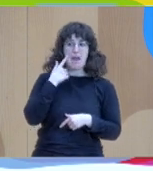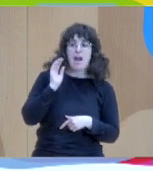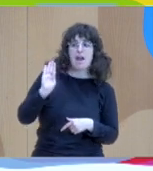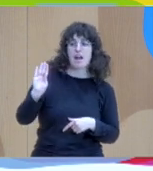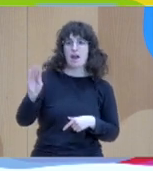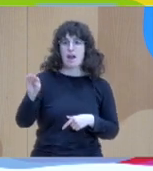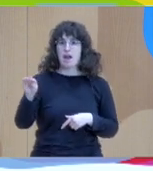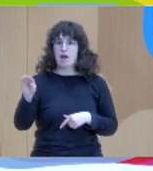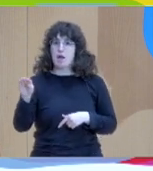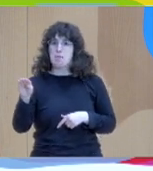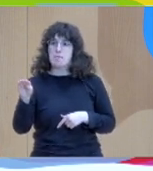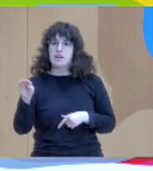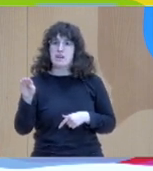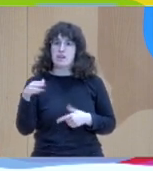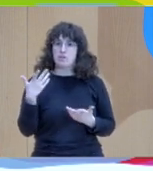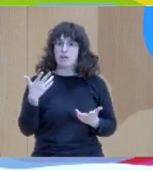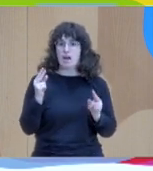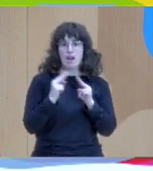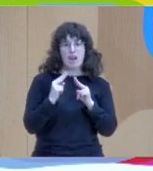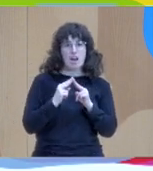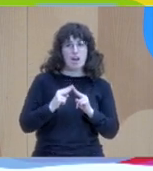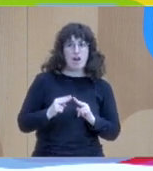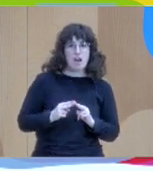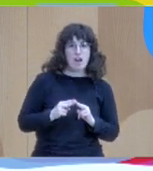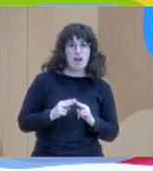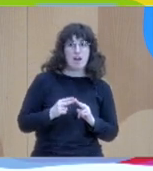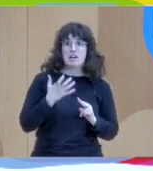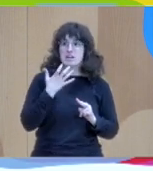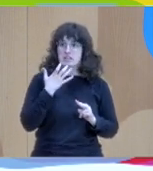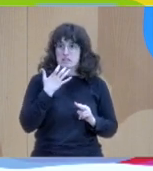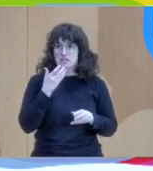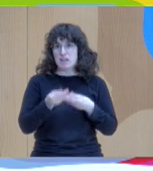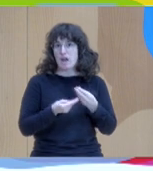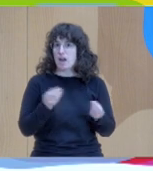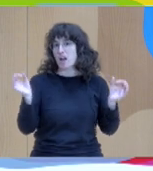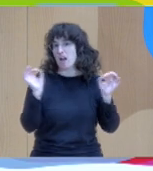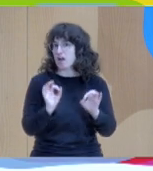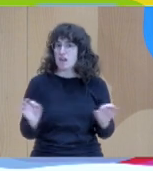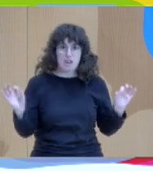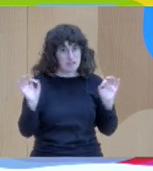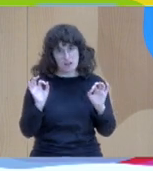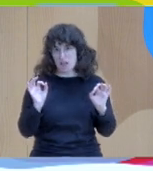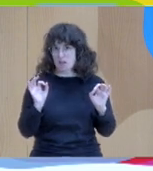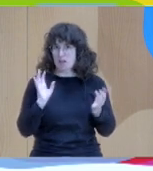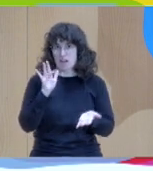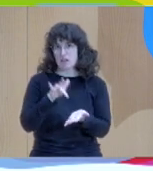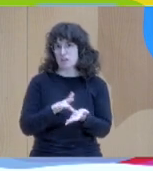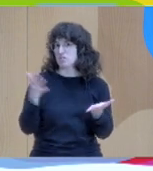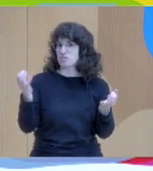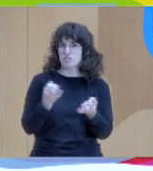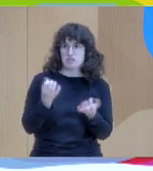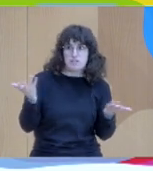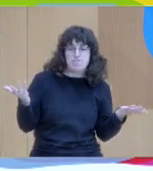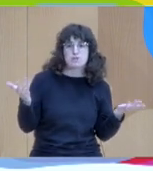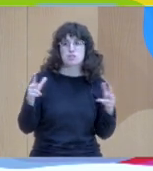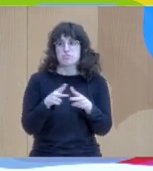what happens if you do nothing? Esa, who was a psychologist from mental health, mental,